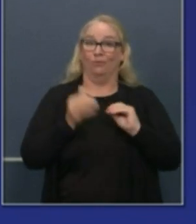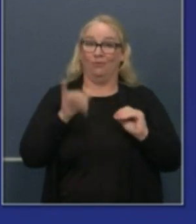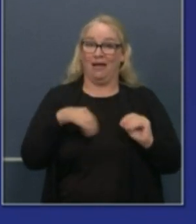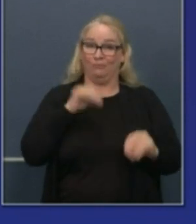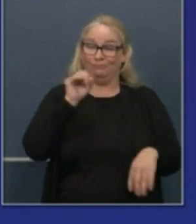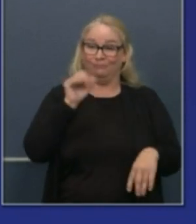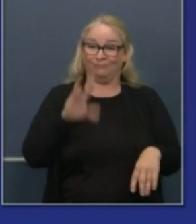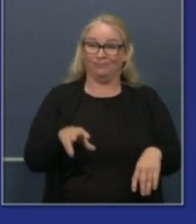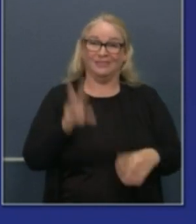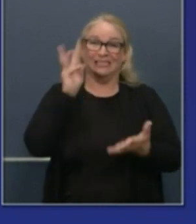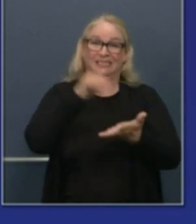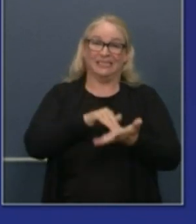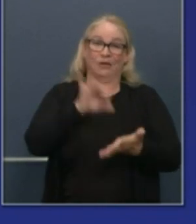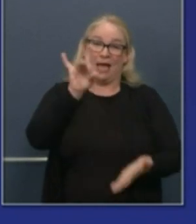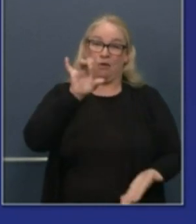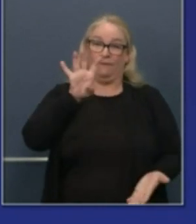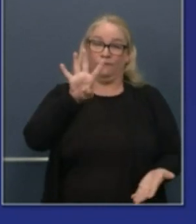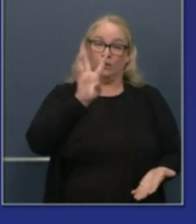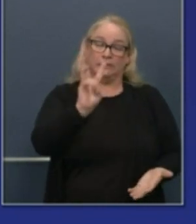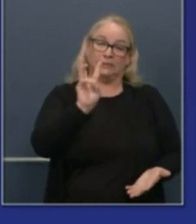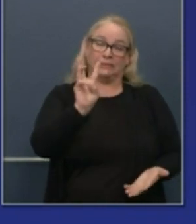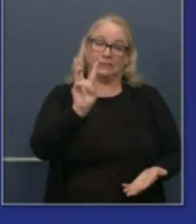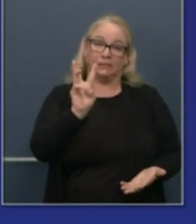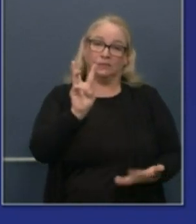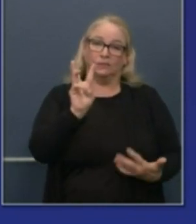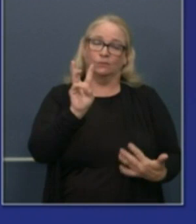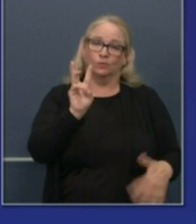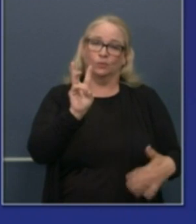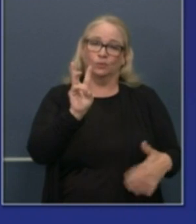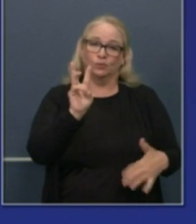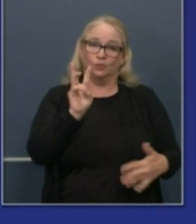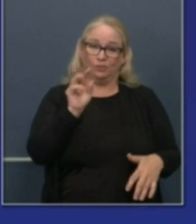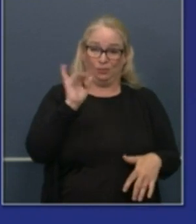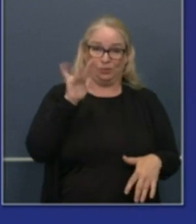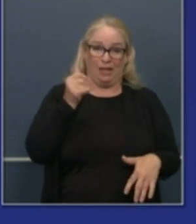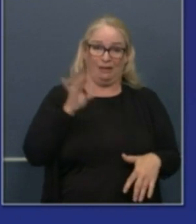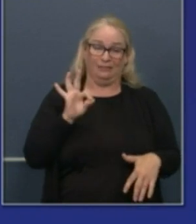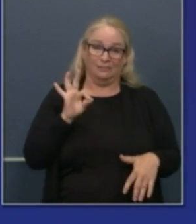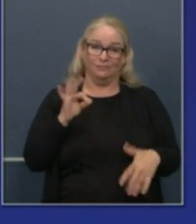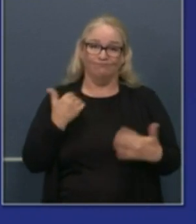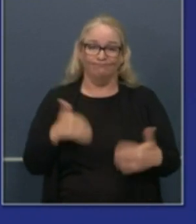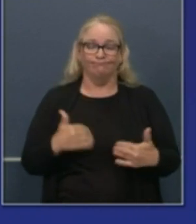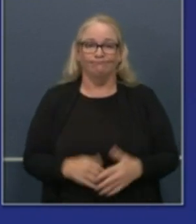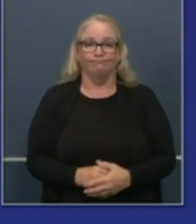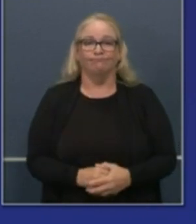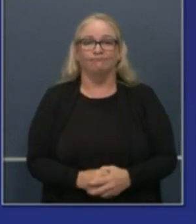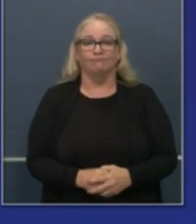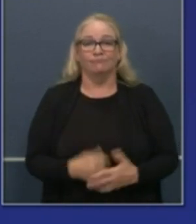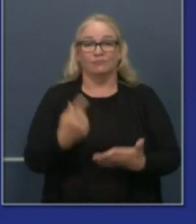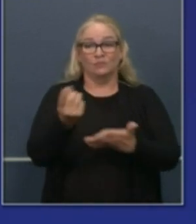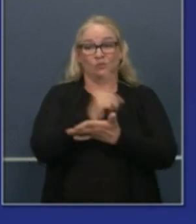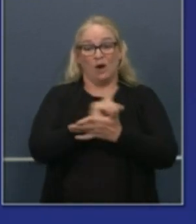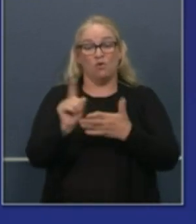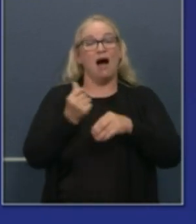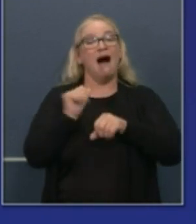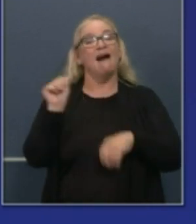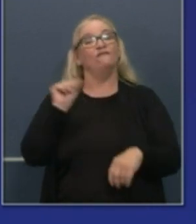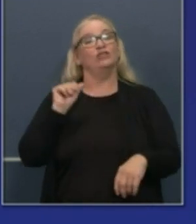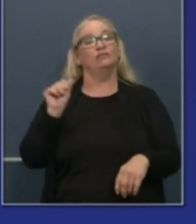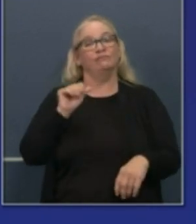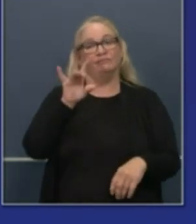,846 positive cases seven-day average you see up there 8